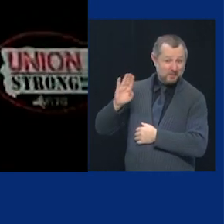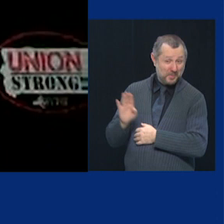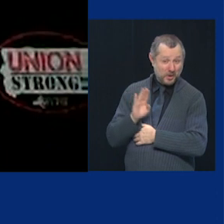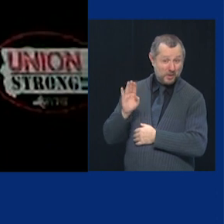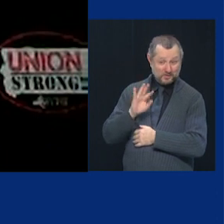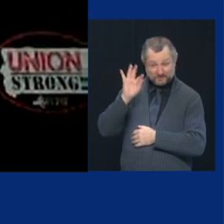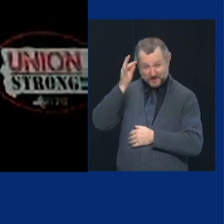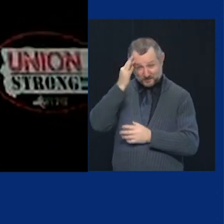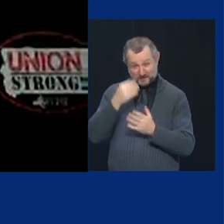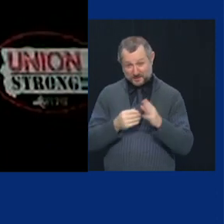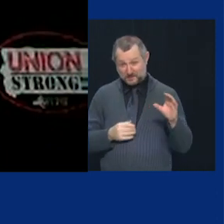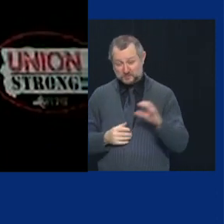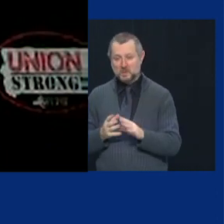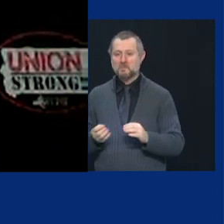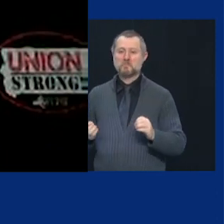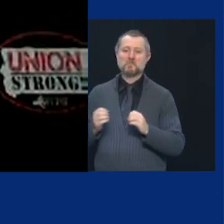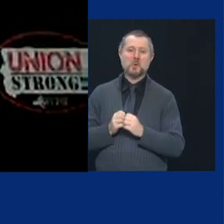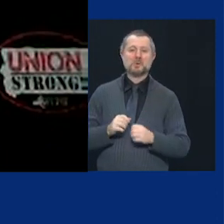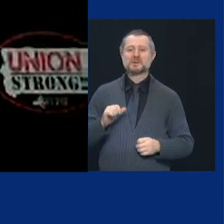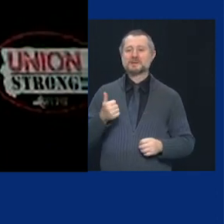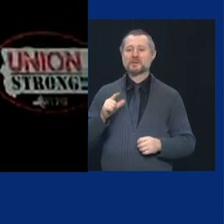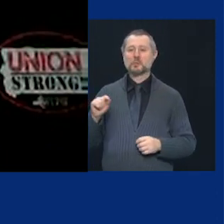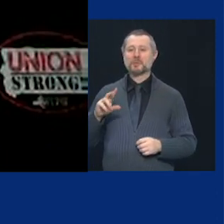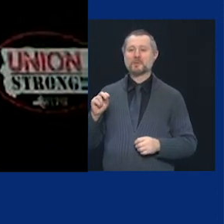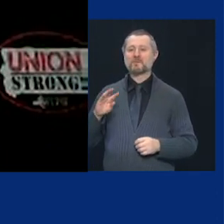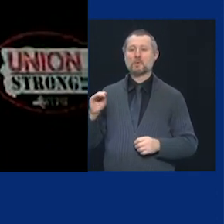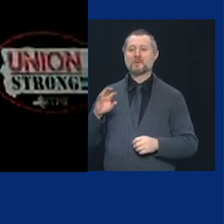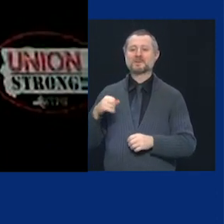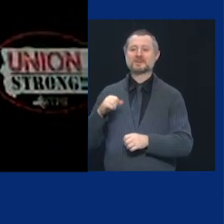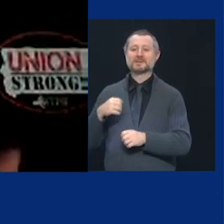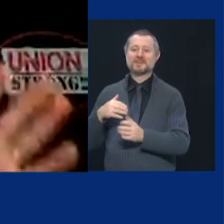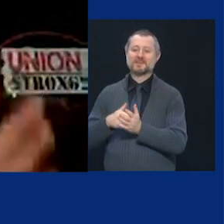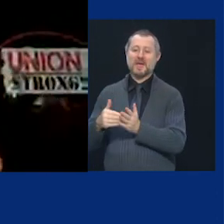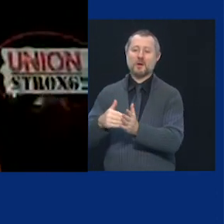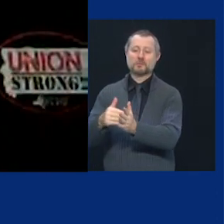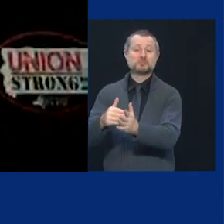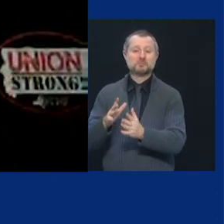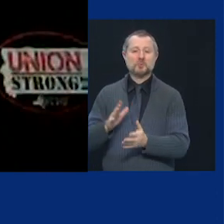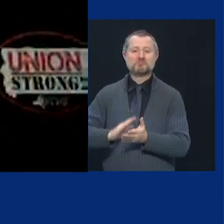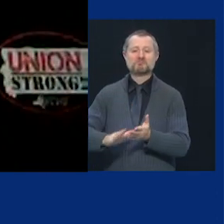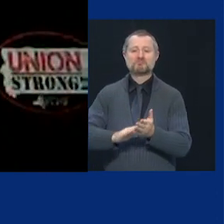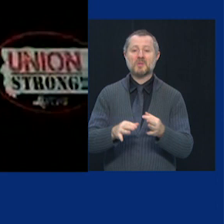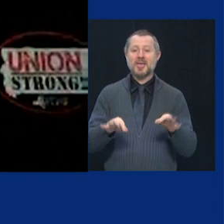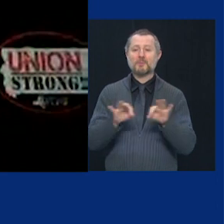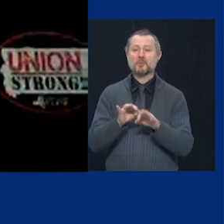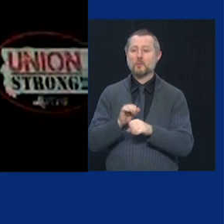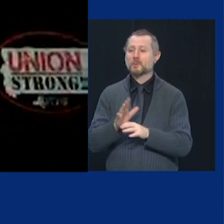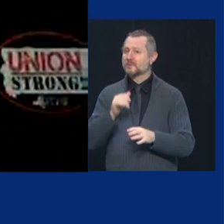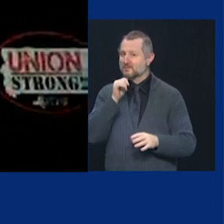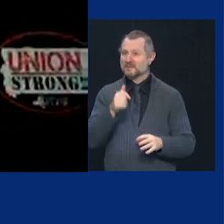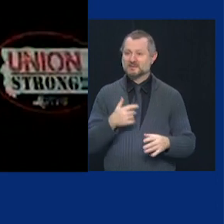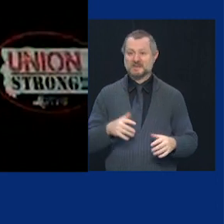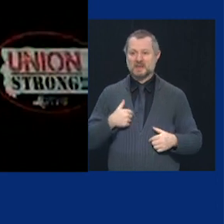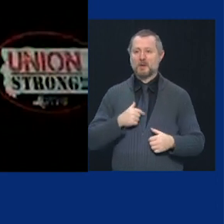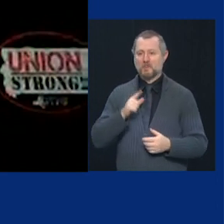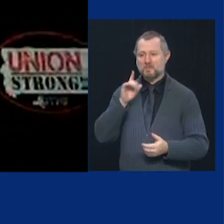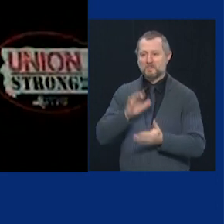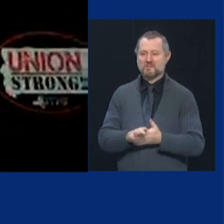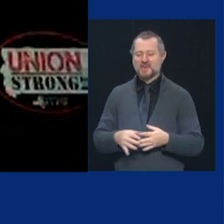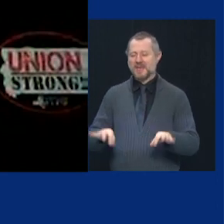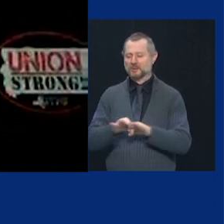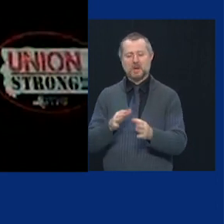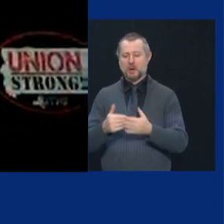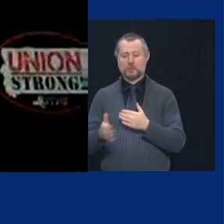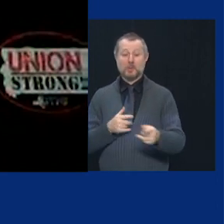of thousands of workers out of work essential and non-essential and i believe everyone's essential so the cycle keeps the churn